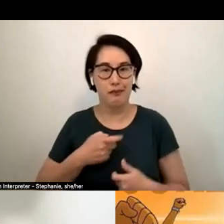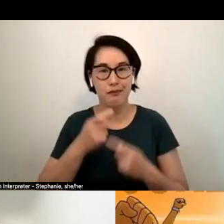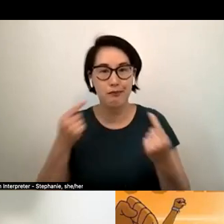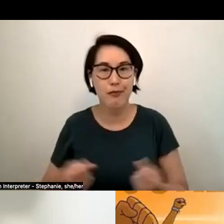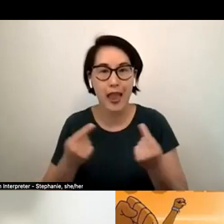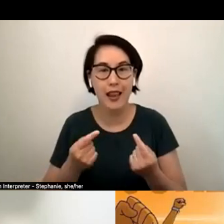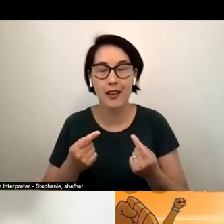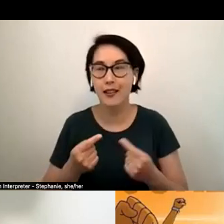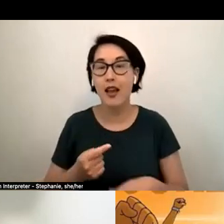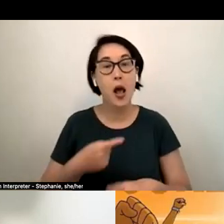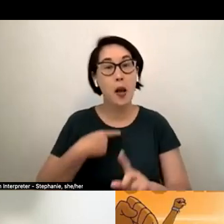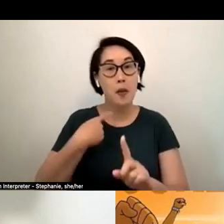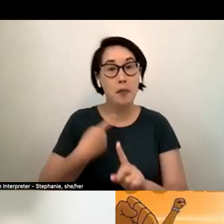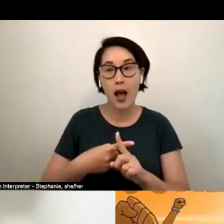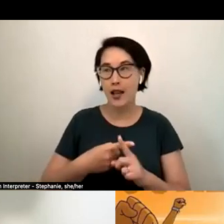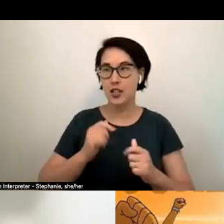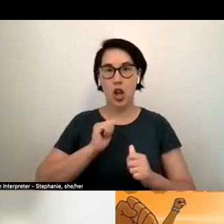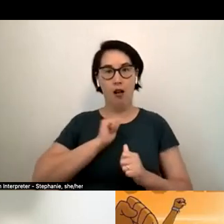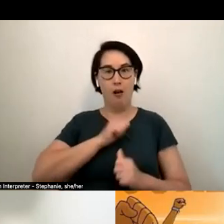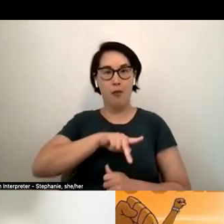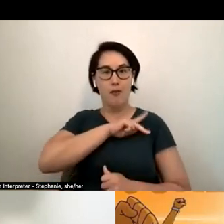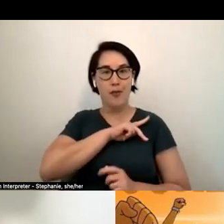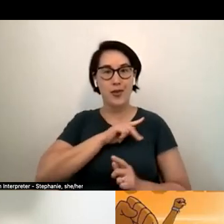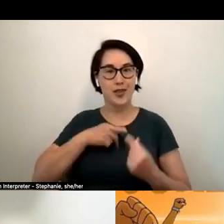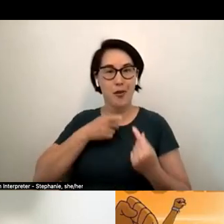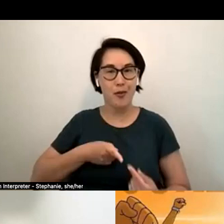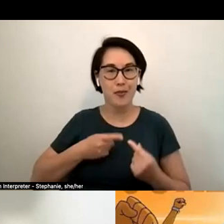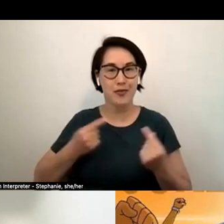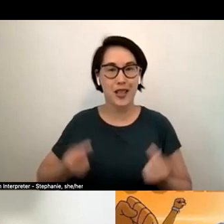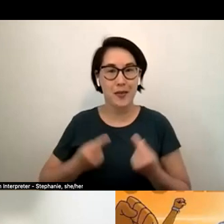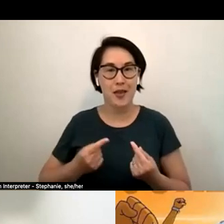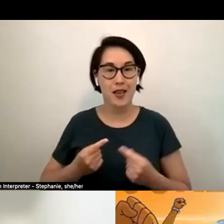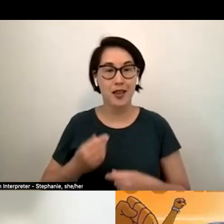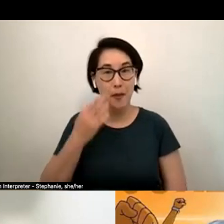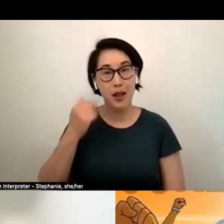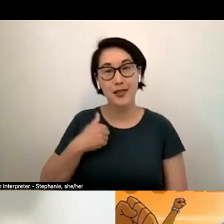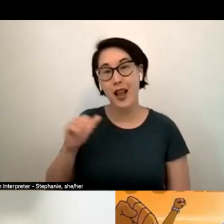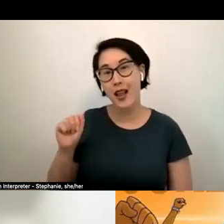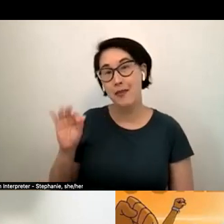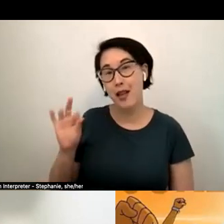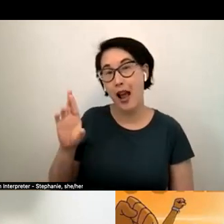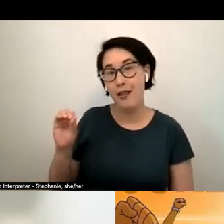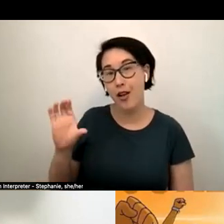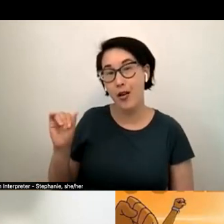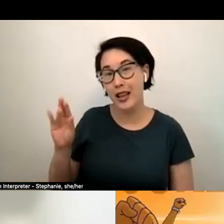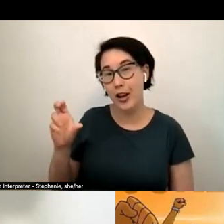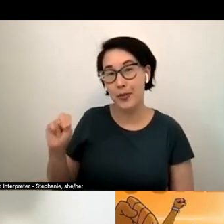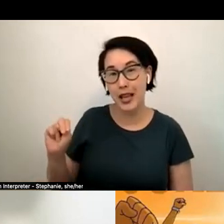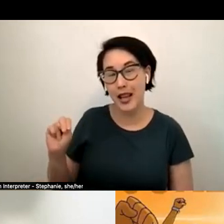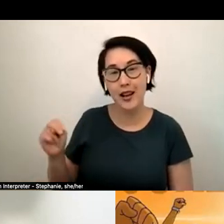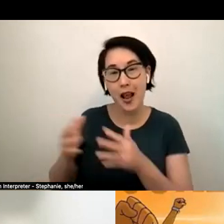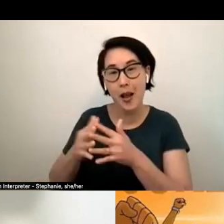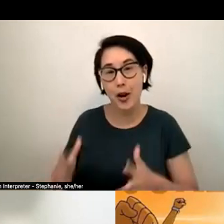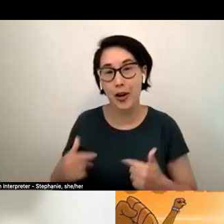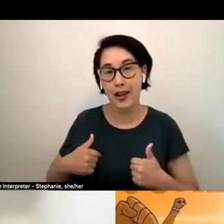pain from our own context because i'm an afro-caribbean american right because my